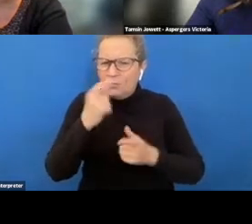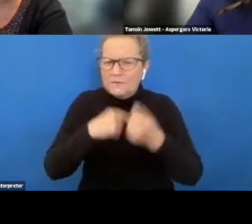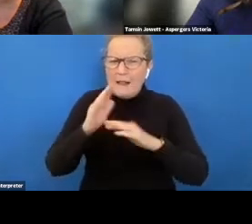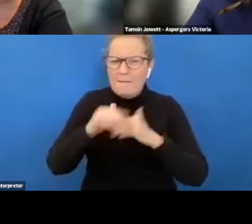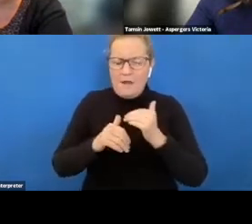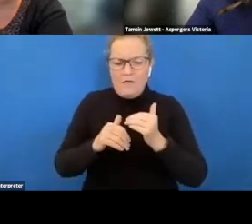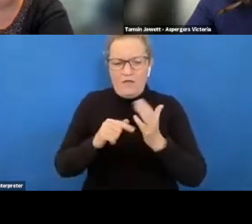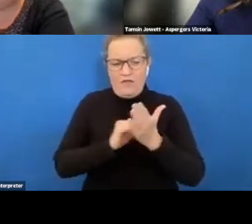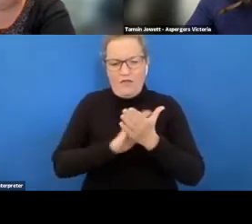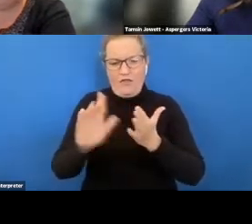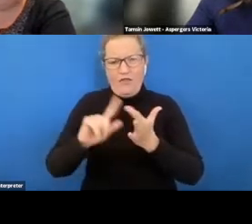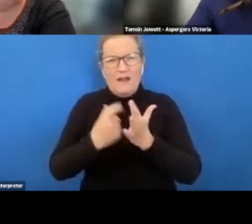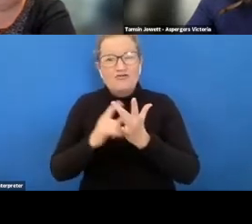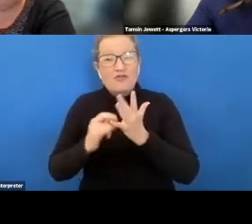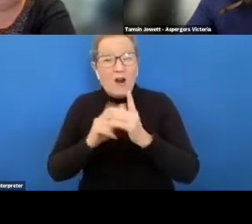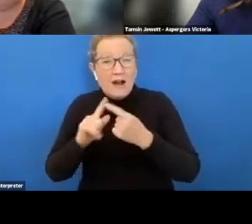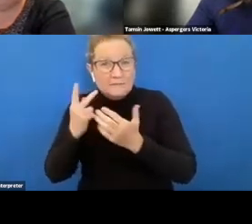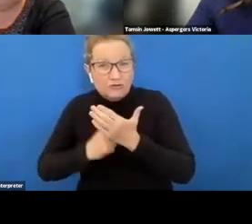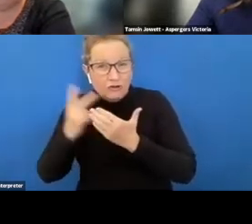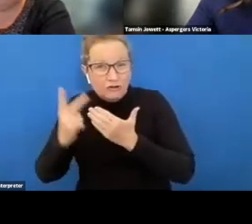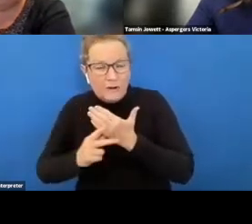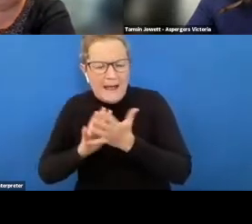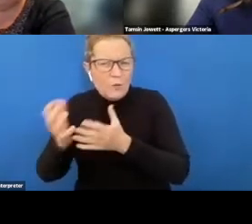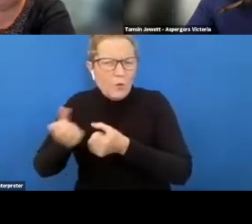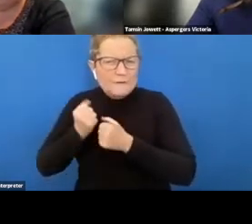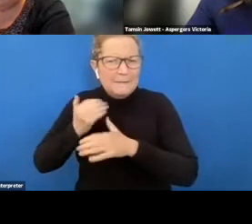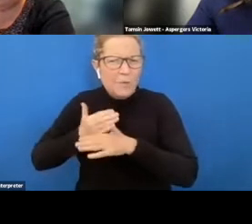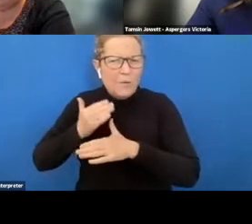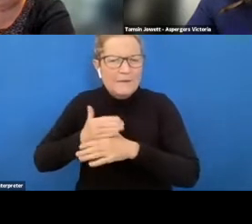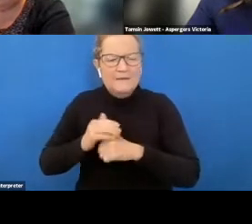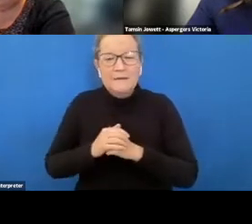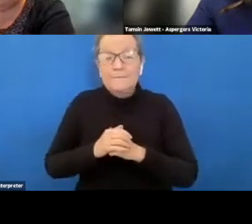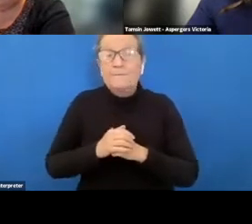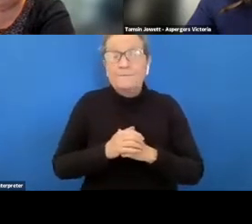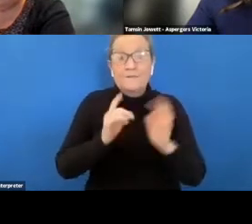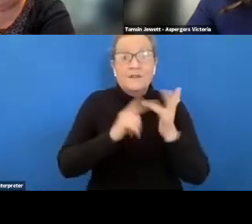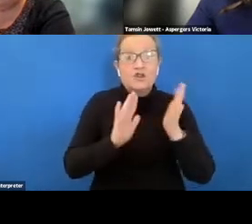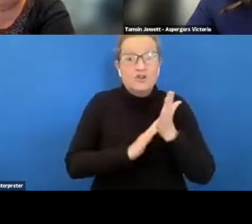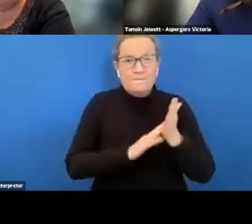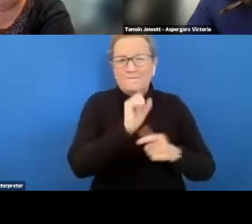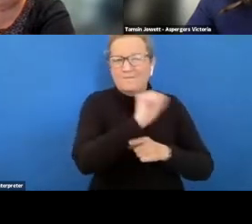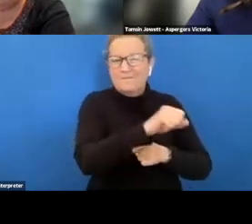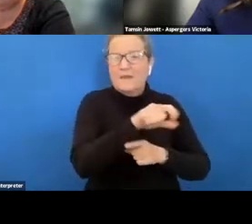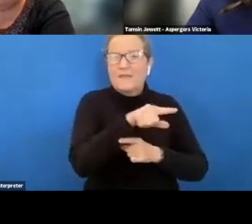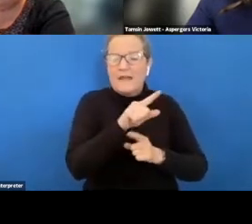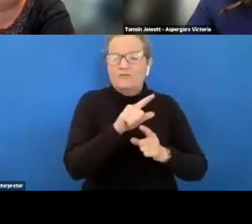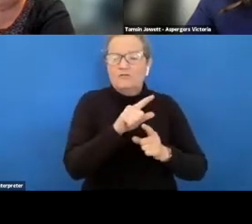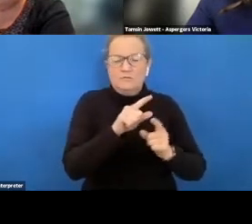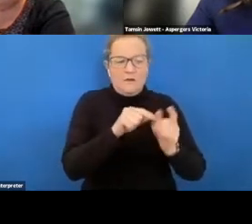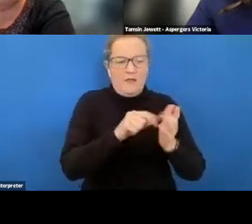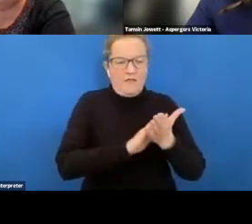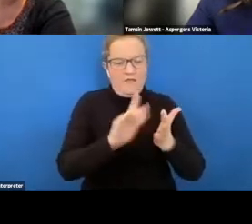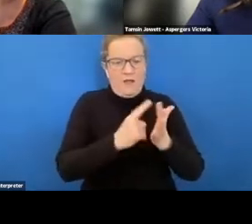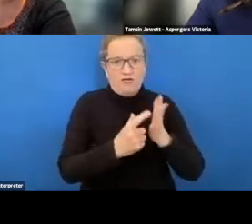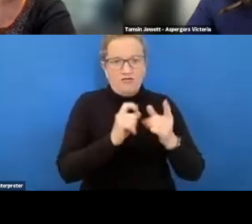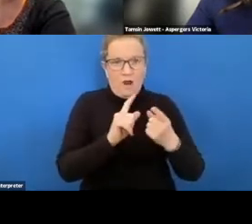in the program helped you to gain employment um yeah so the rise program is an initiative um in the